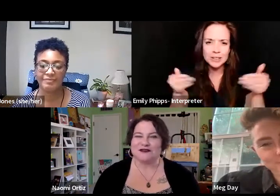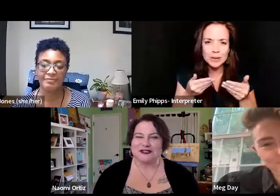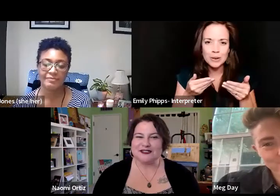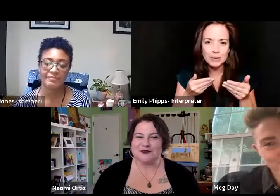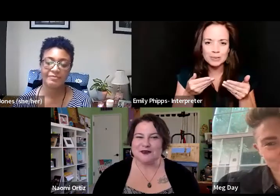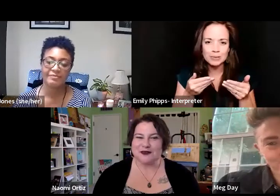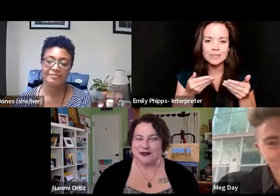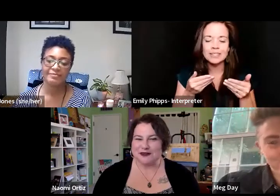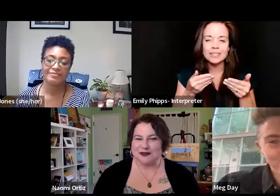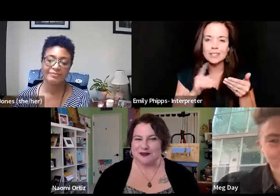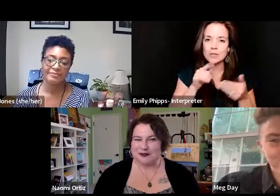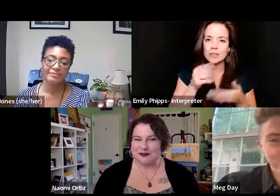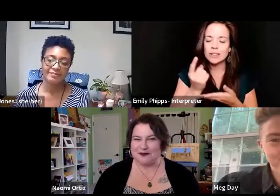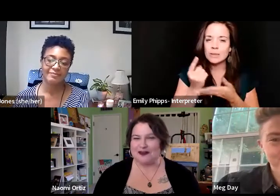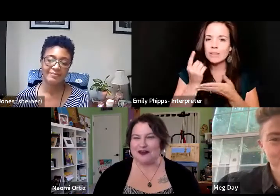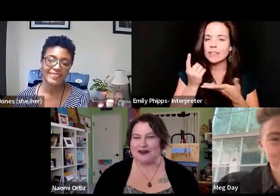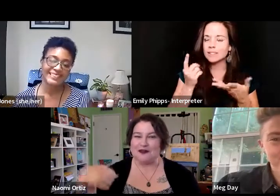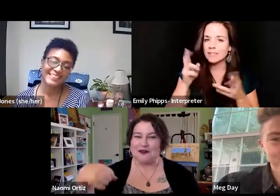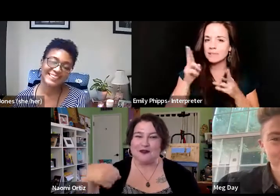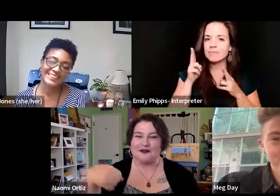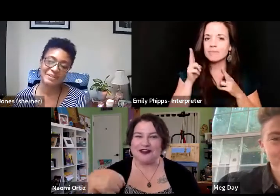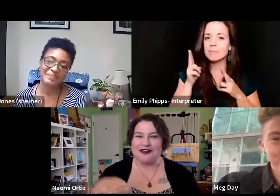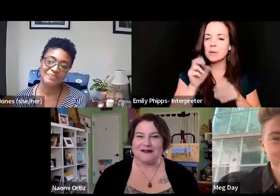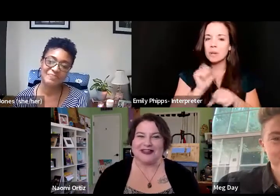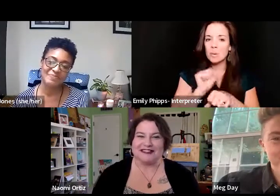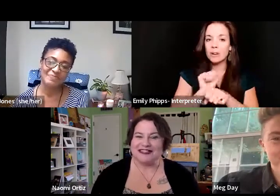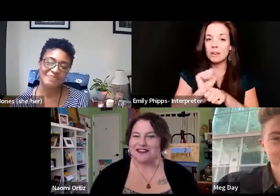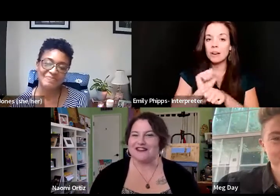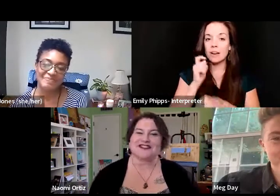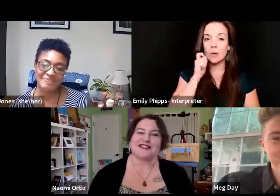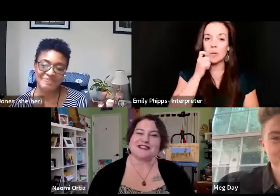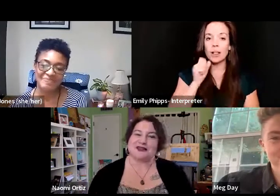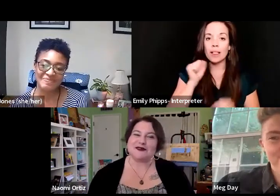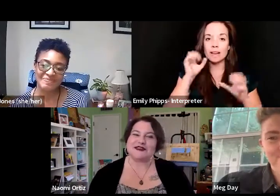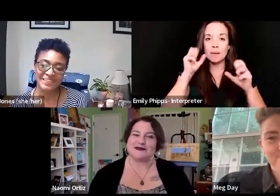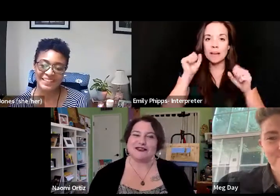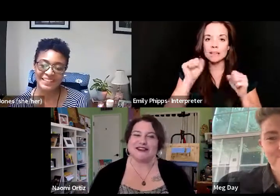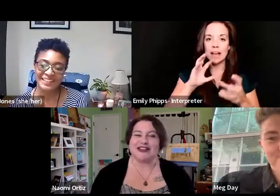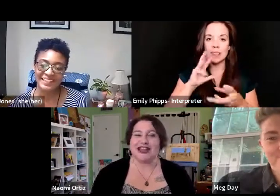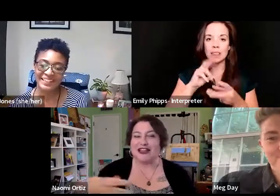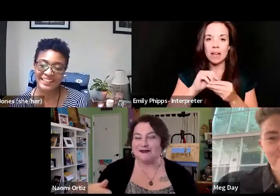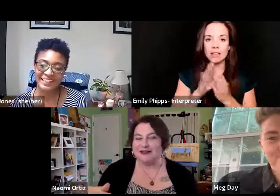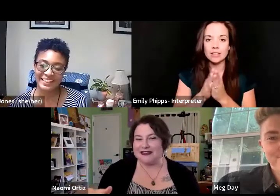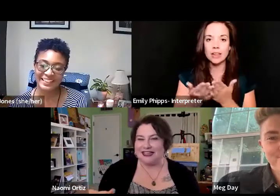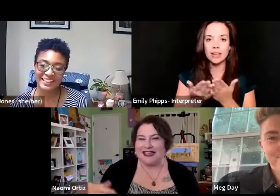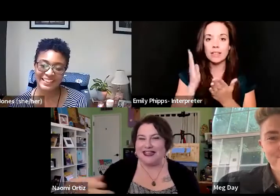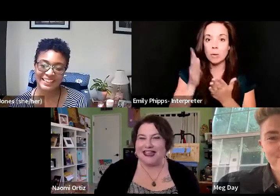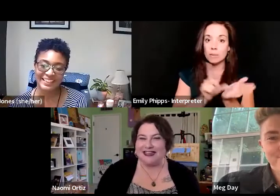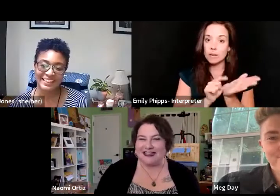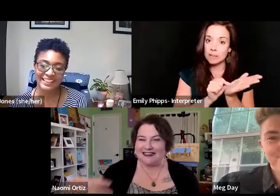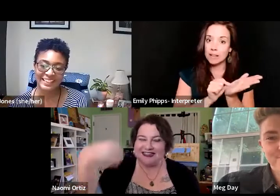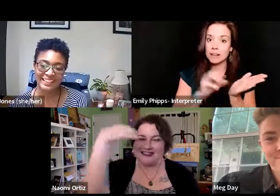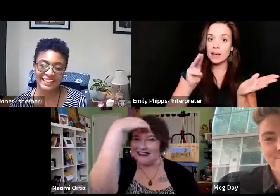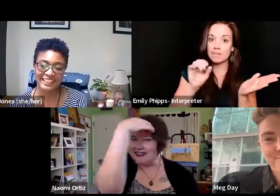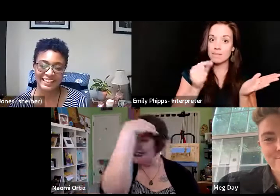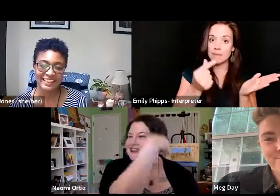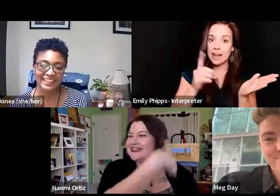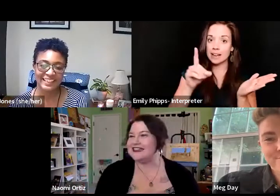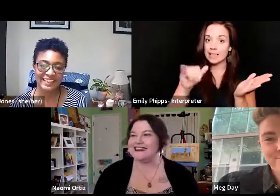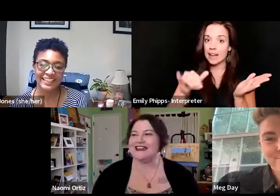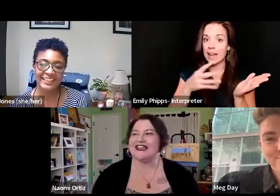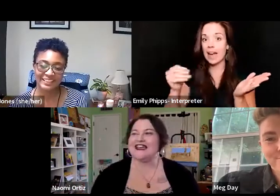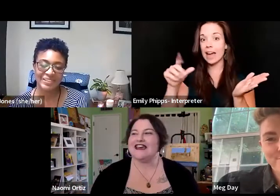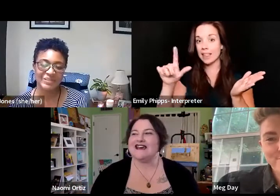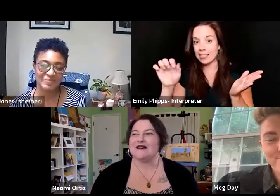It's a privilege to be working with you too on our cool, very amazing anthology that's going to be coming that has Magde and Leah